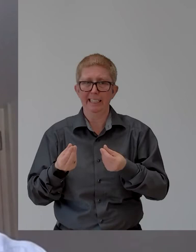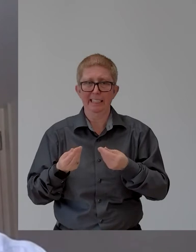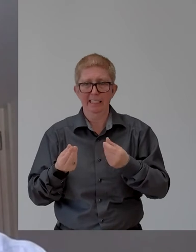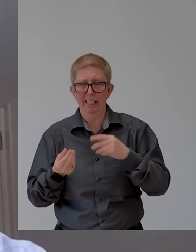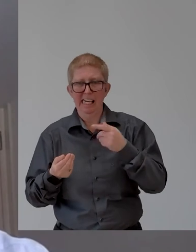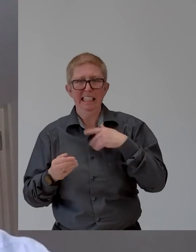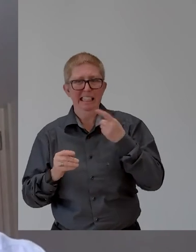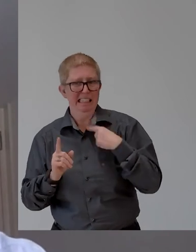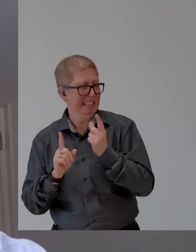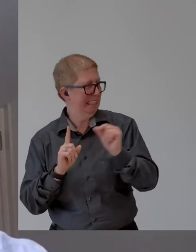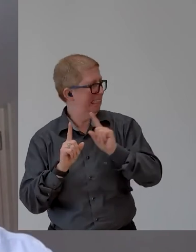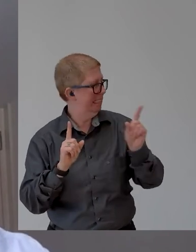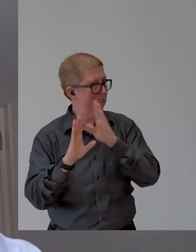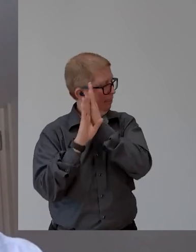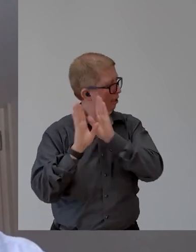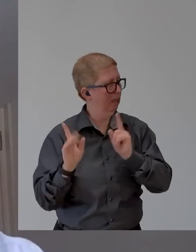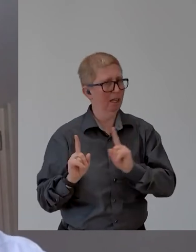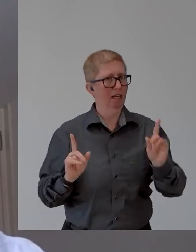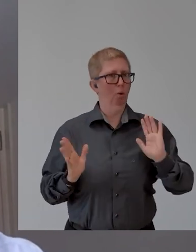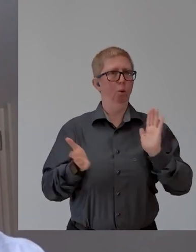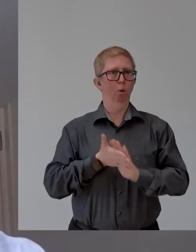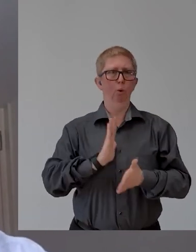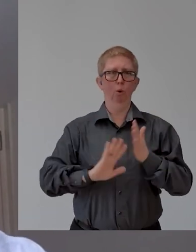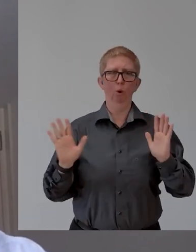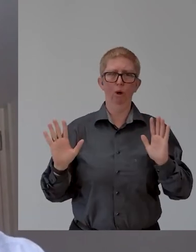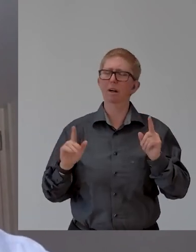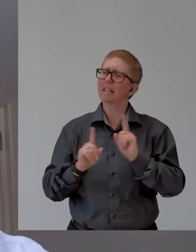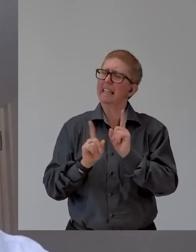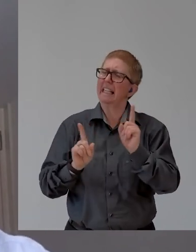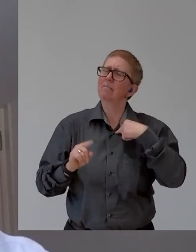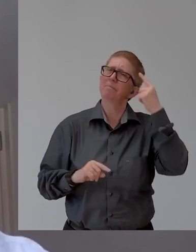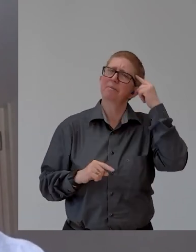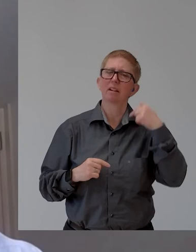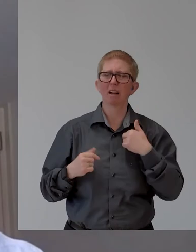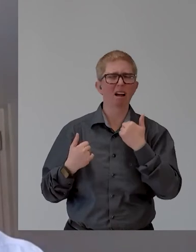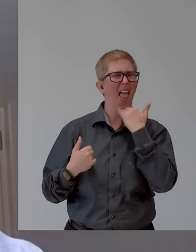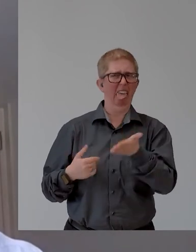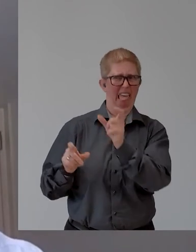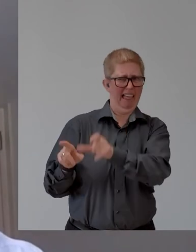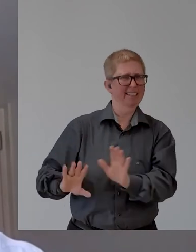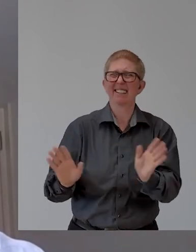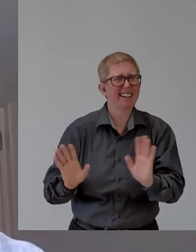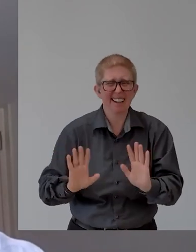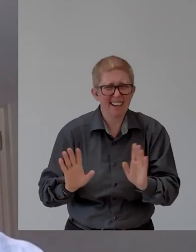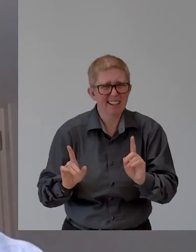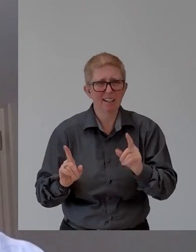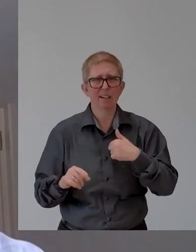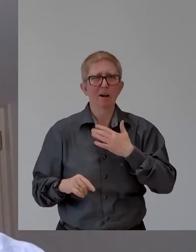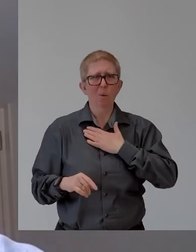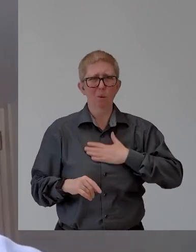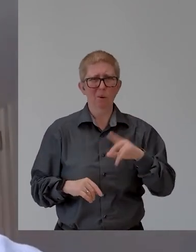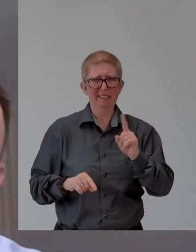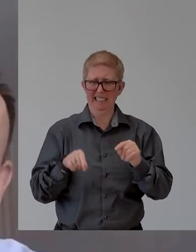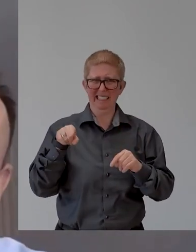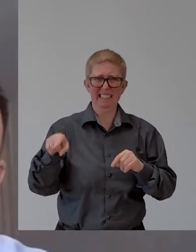Um, you know, not because I didn't want to, it was just not wanting to offend, I, I guess, you know, in a way. And